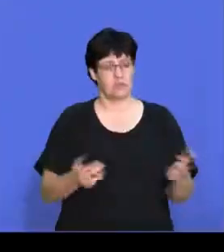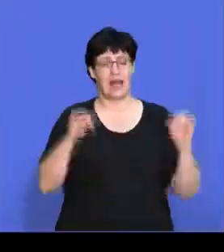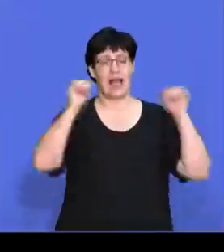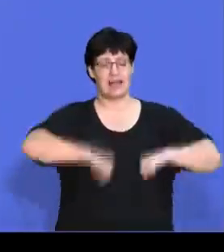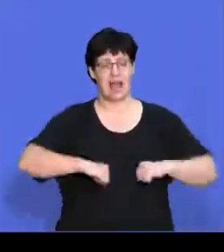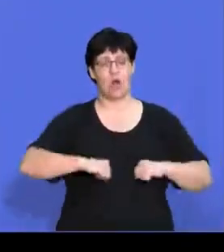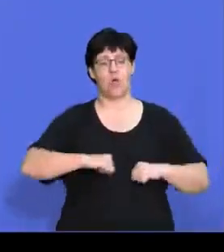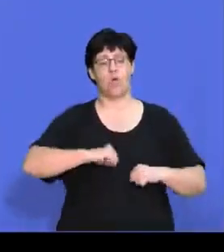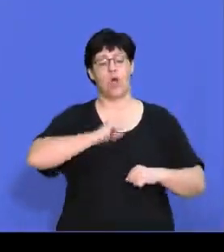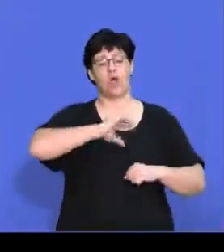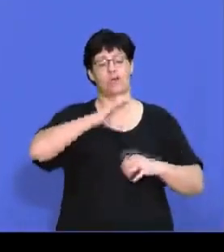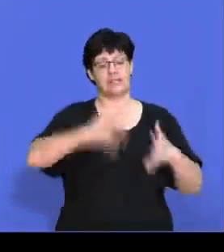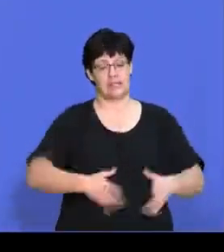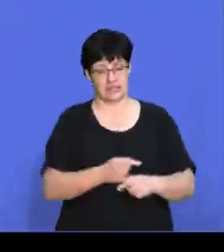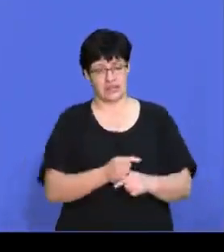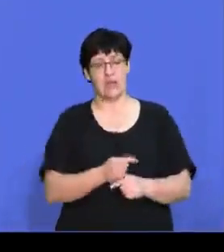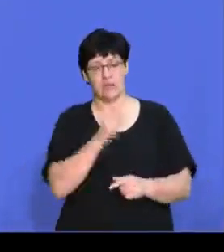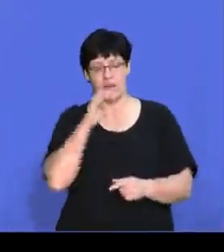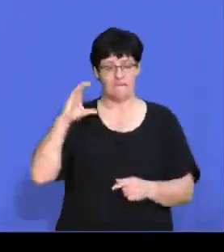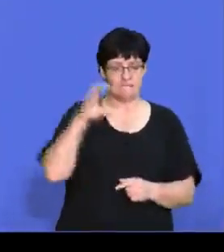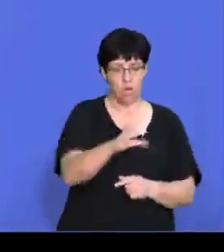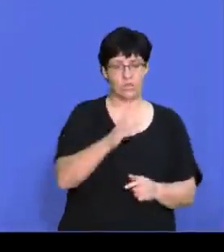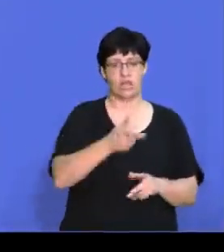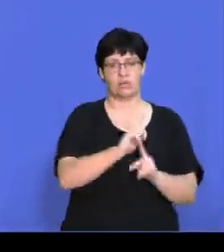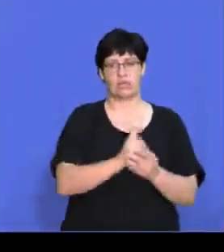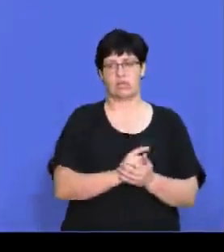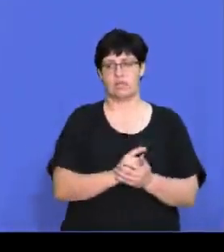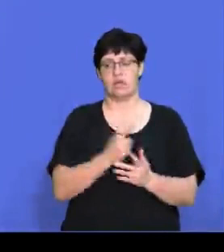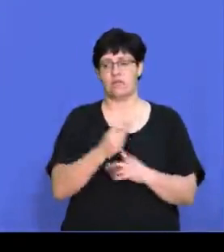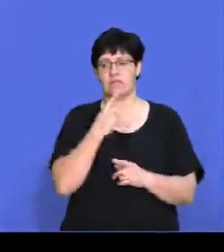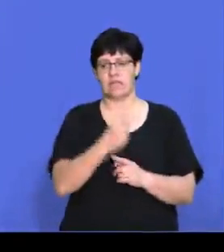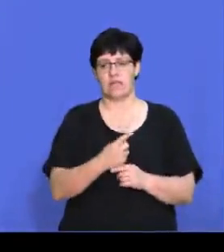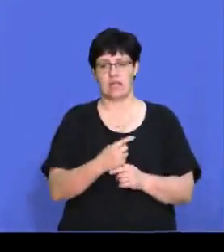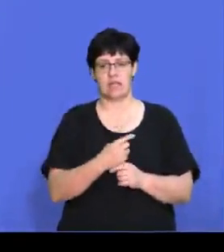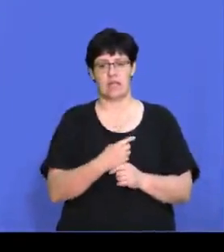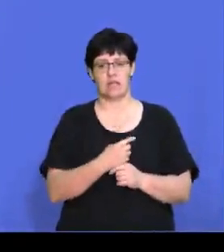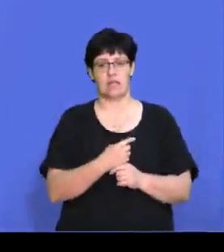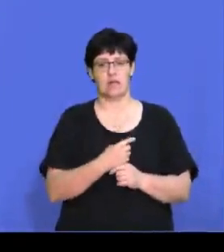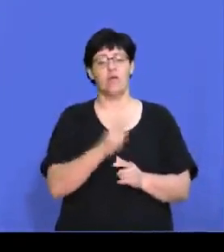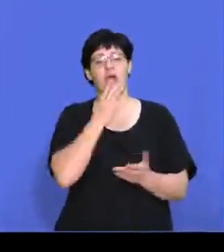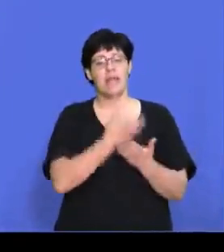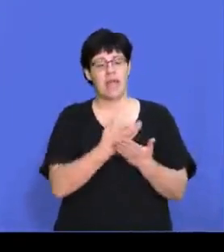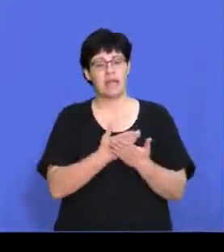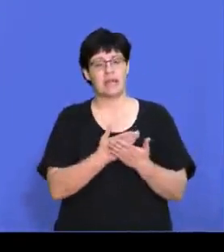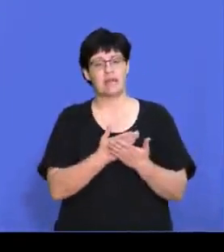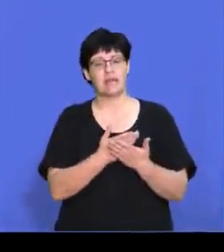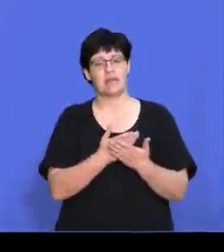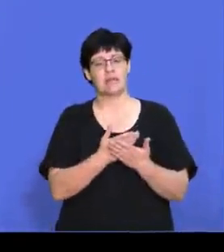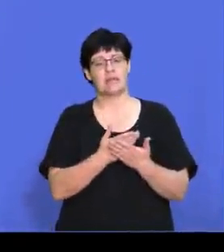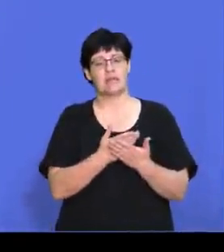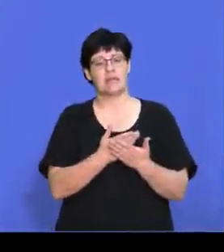creditors to apply for that forced liquidation, as I said there, so that you can go and